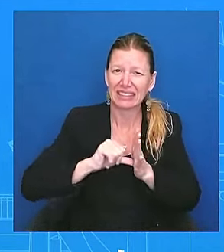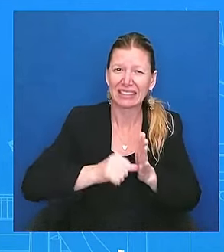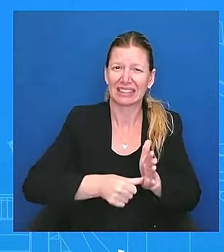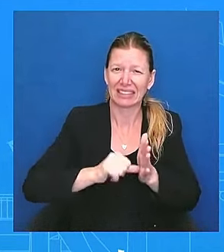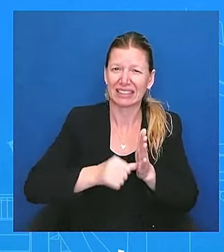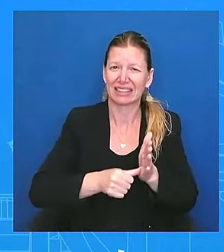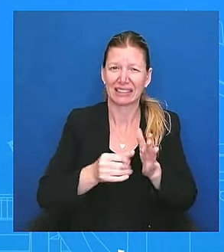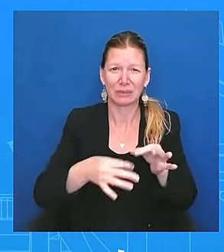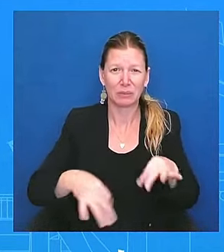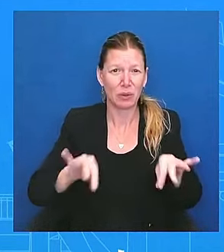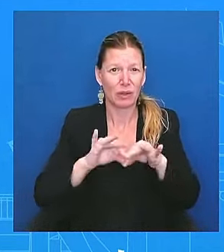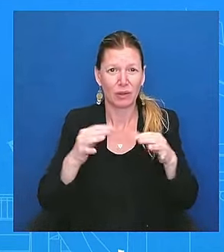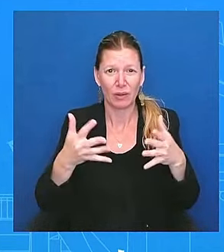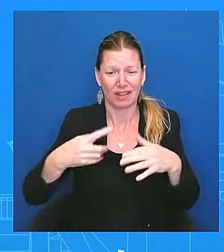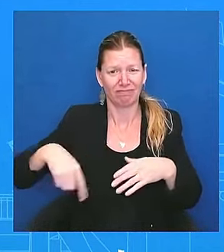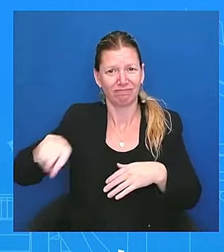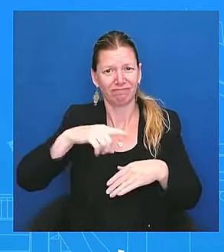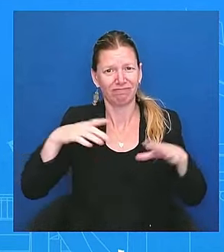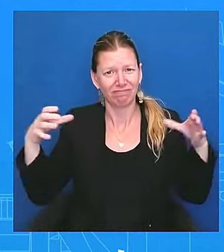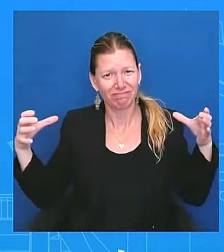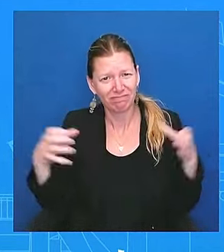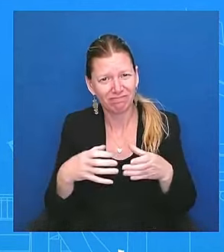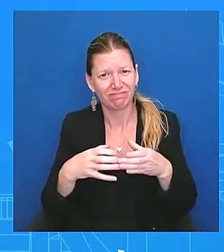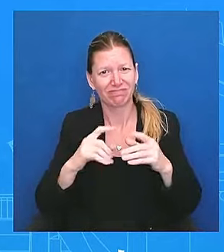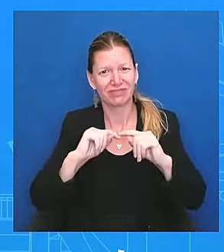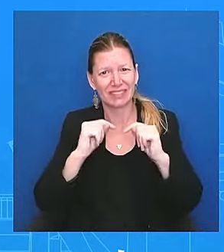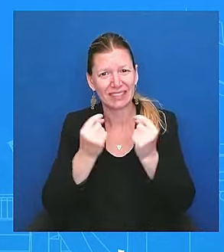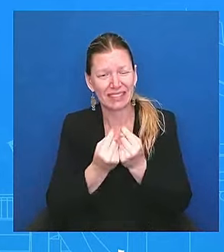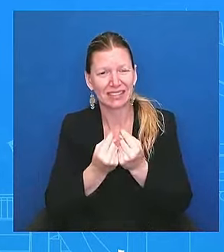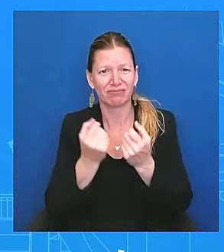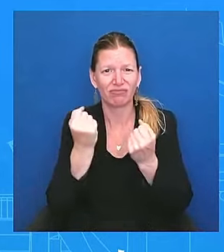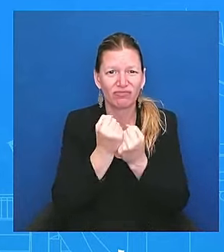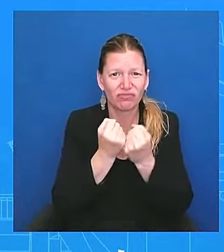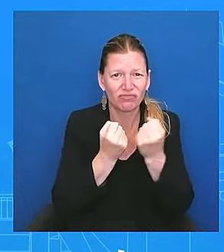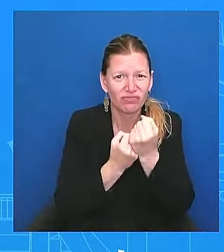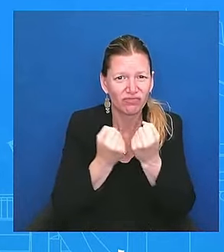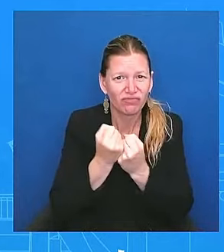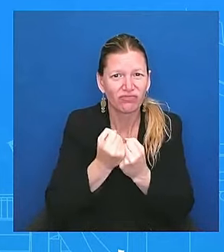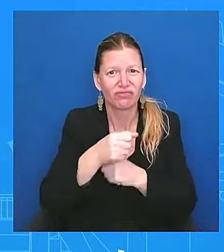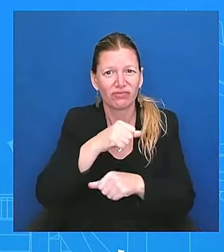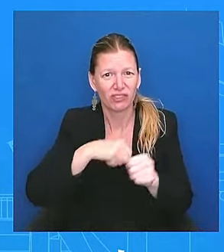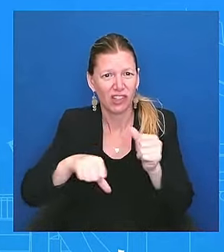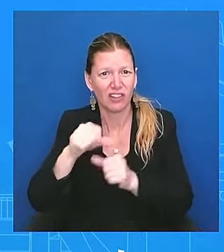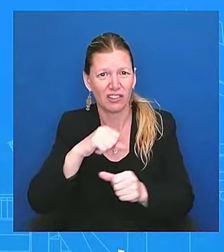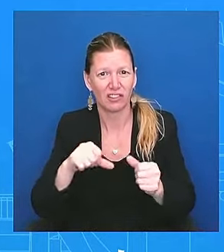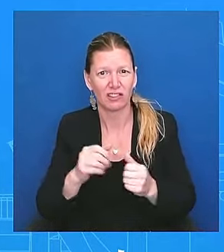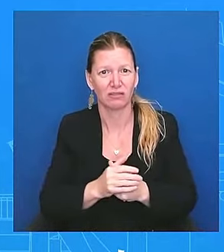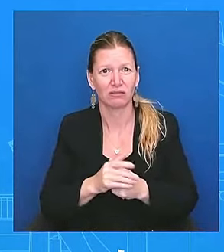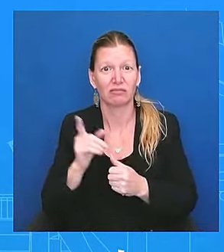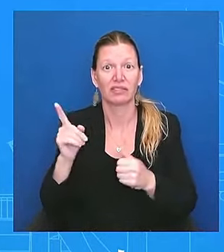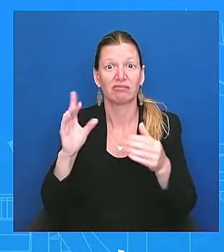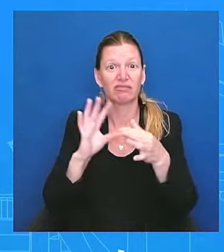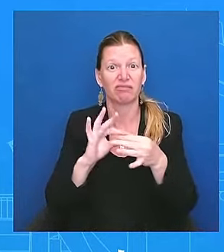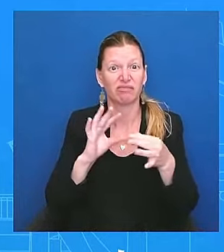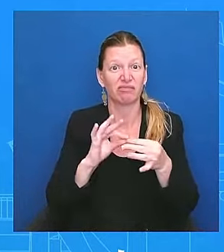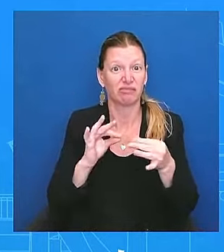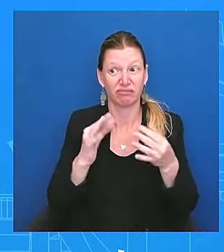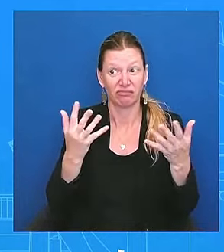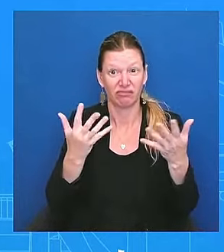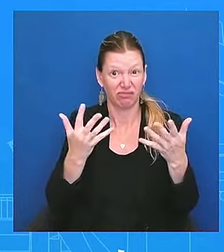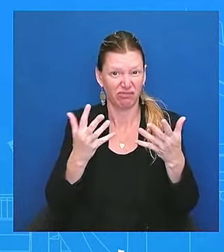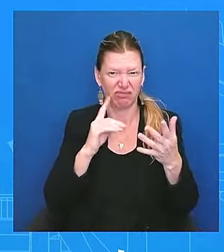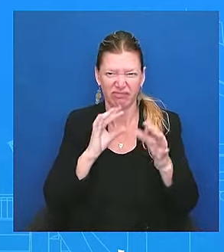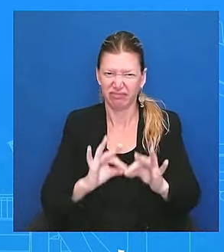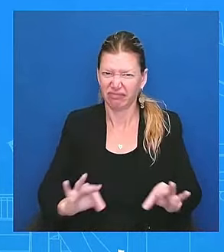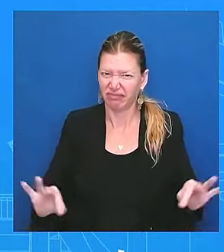also having each other's backs. And so look, he also said, which I think was really important. And I think every staff wants to hear that the chief